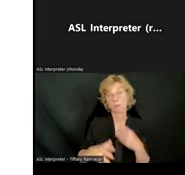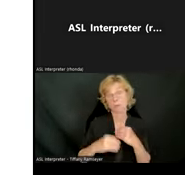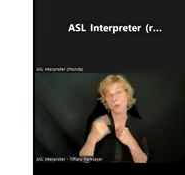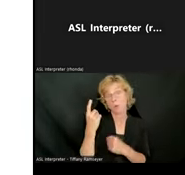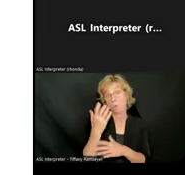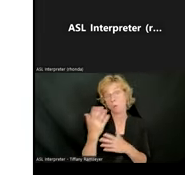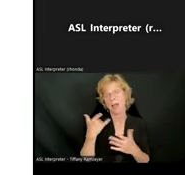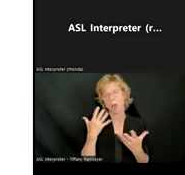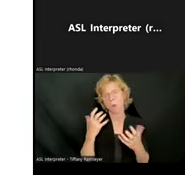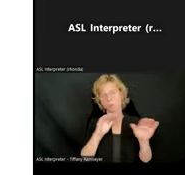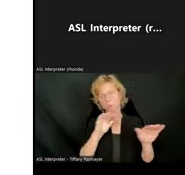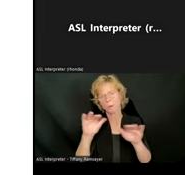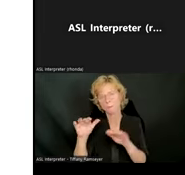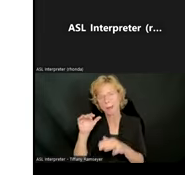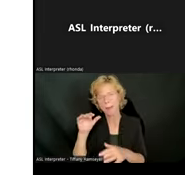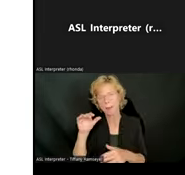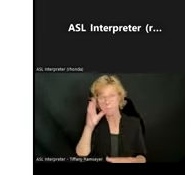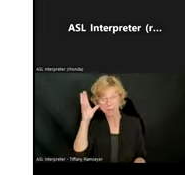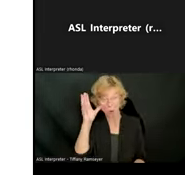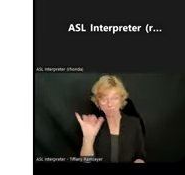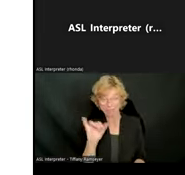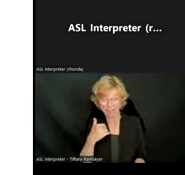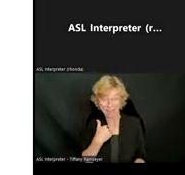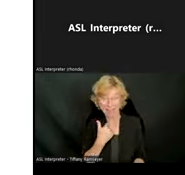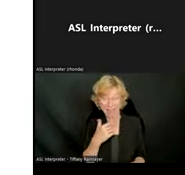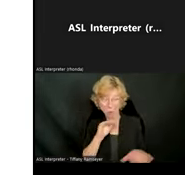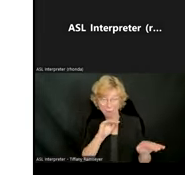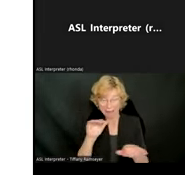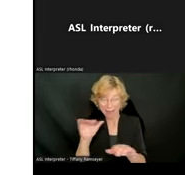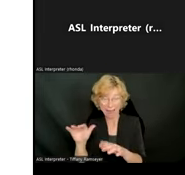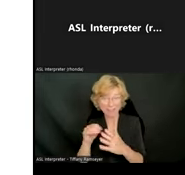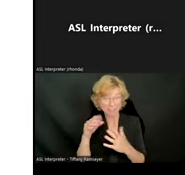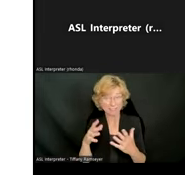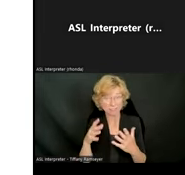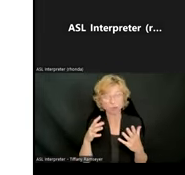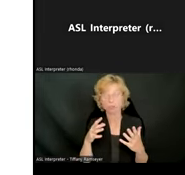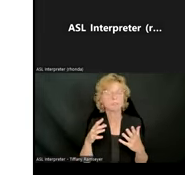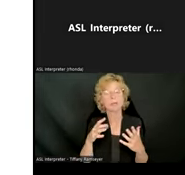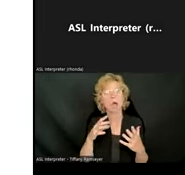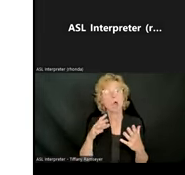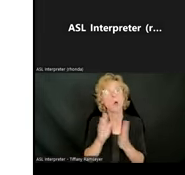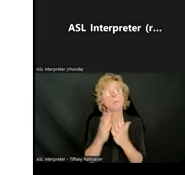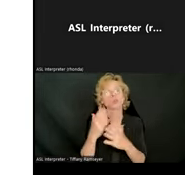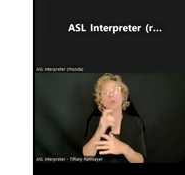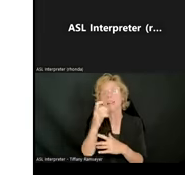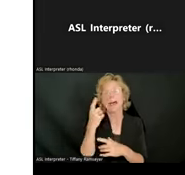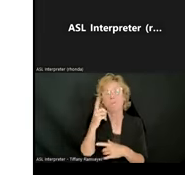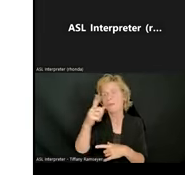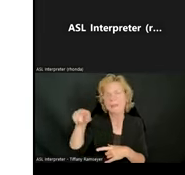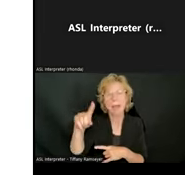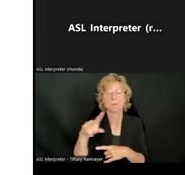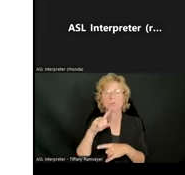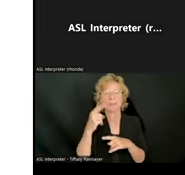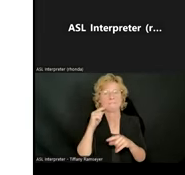parents, just like I reminded the teachers, the Bookshare's not for them, it's for the student, it's for the user, and so